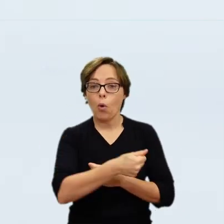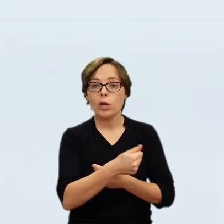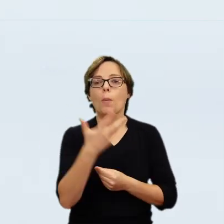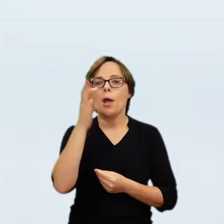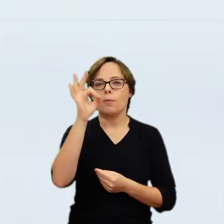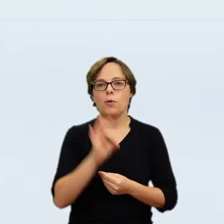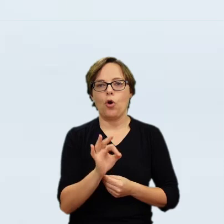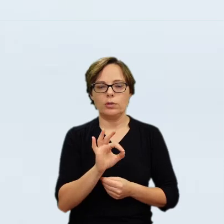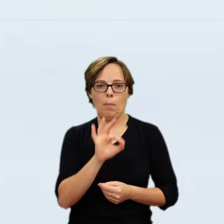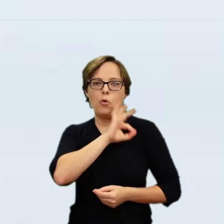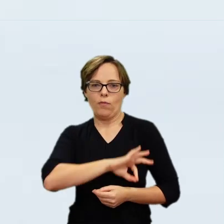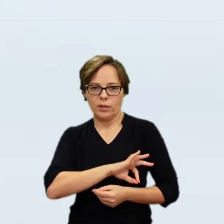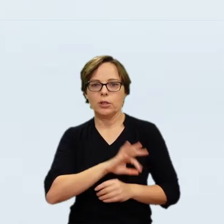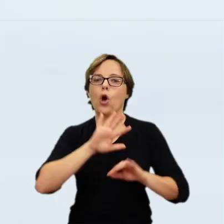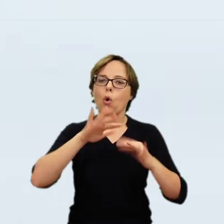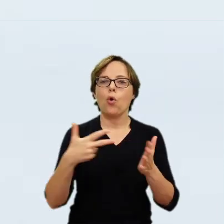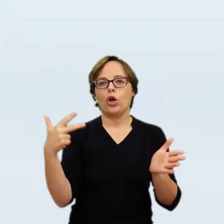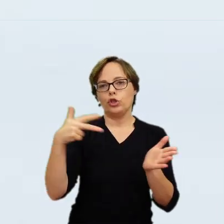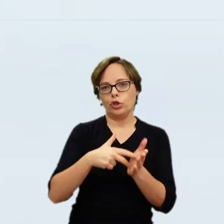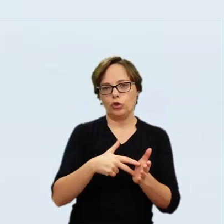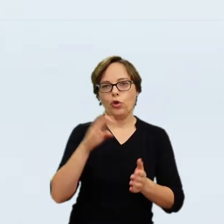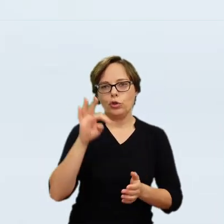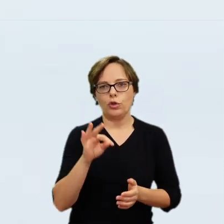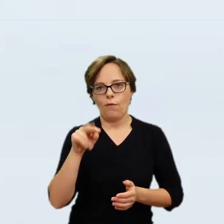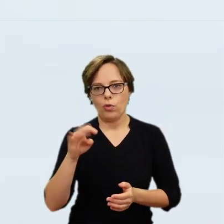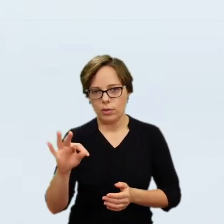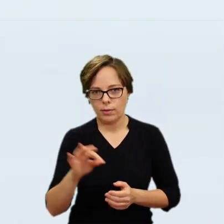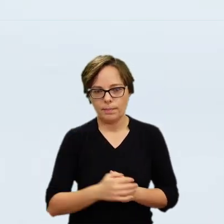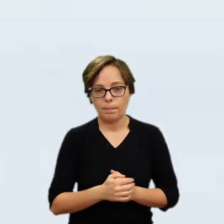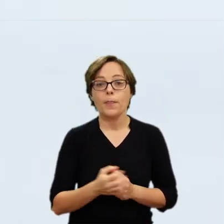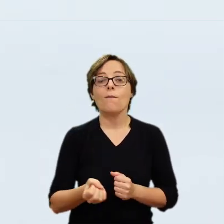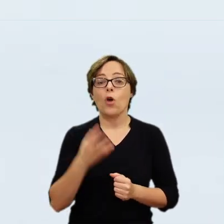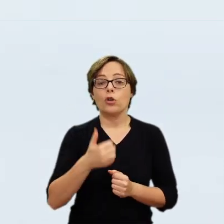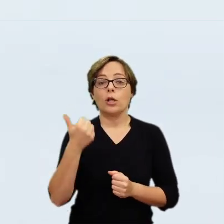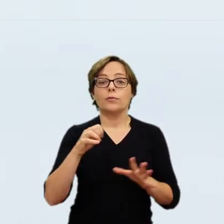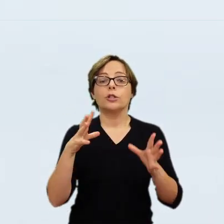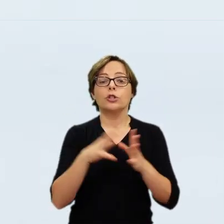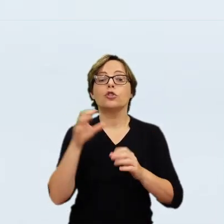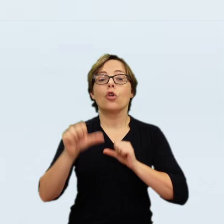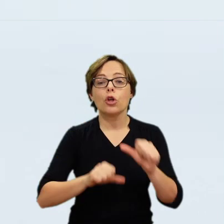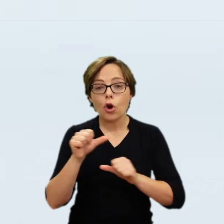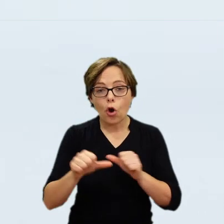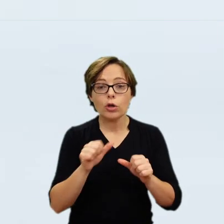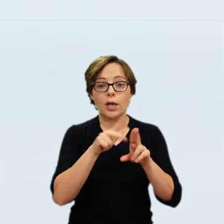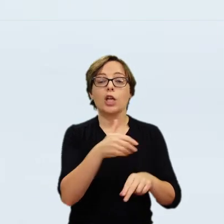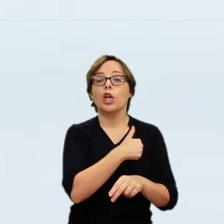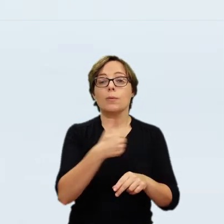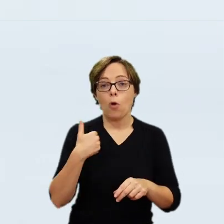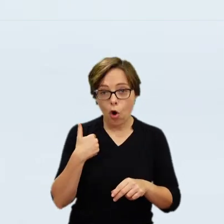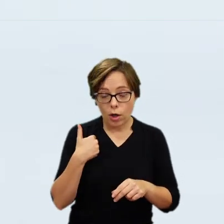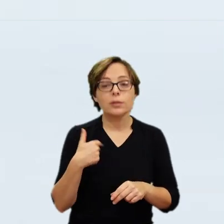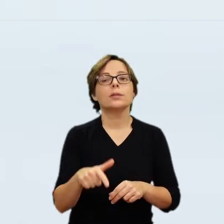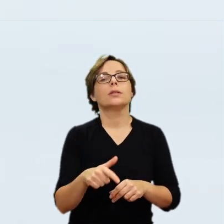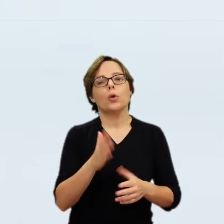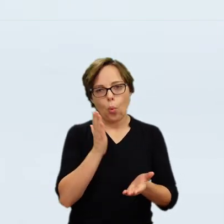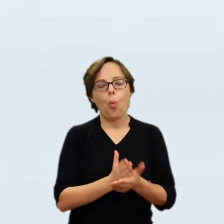drawn by four horses past my hotel, I learned from the doorman that it was Count Tarnowsky, who had been engaged to the